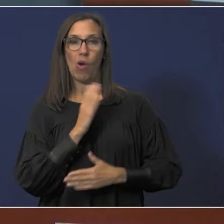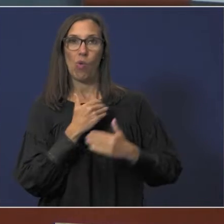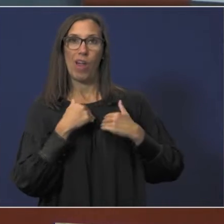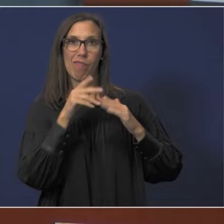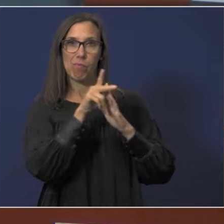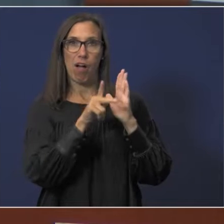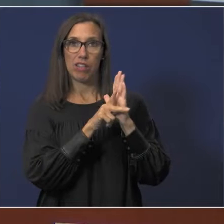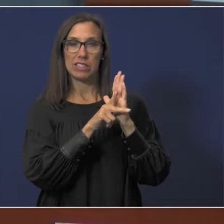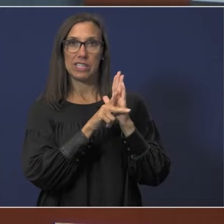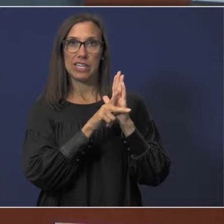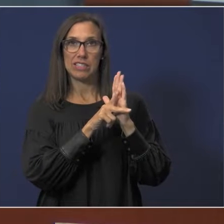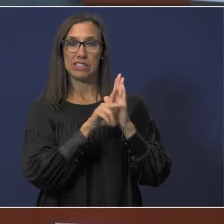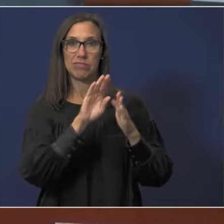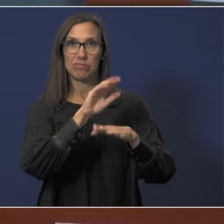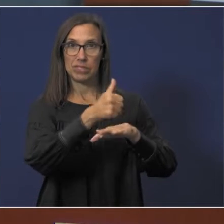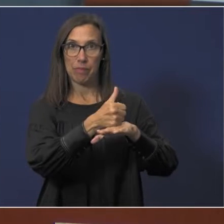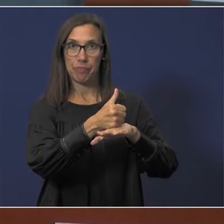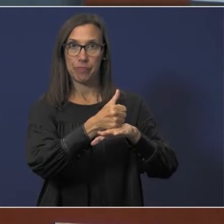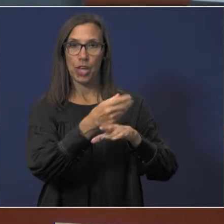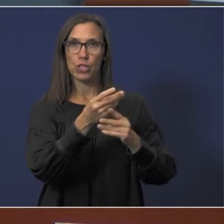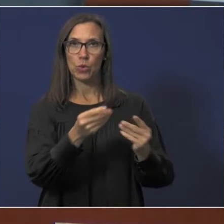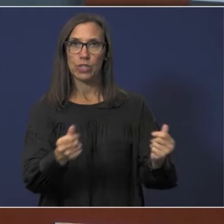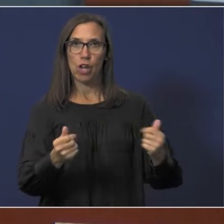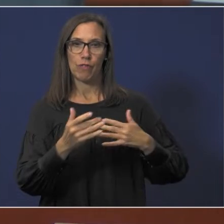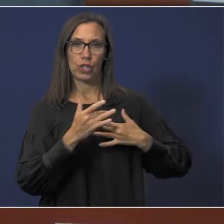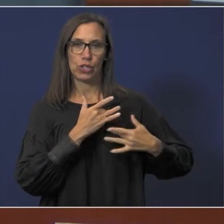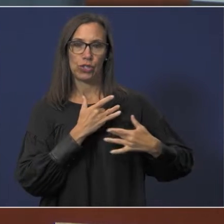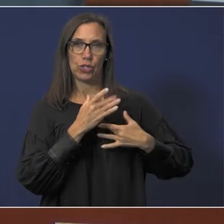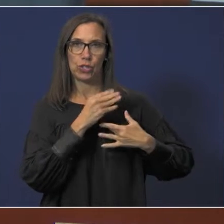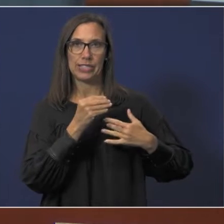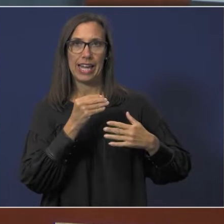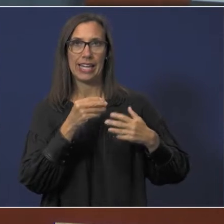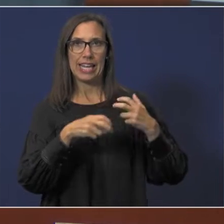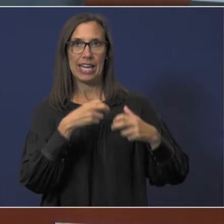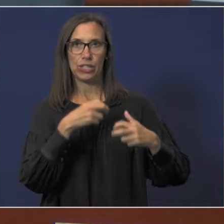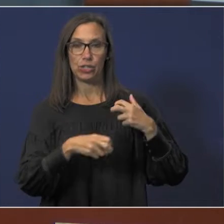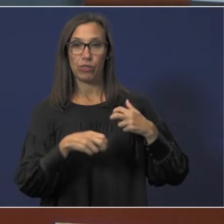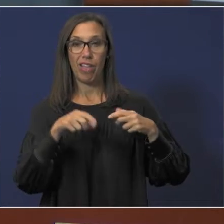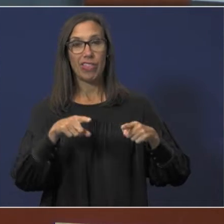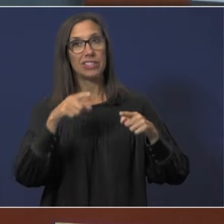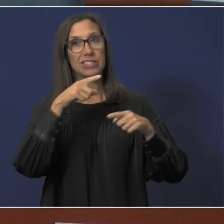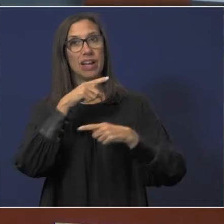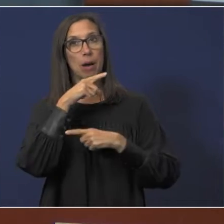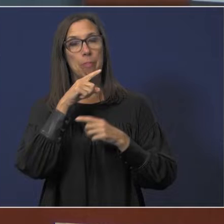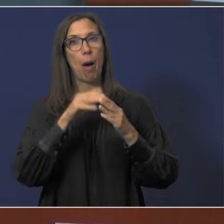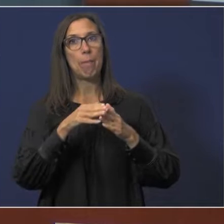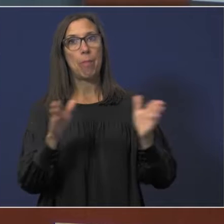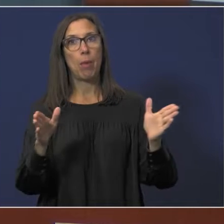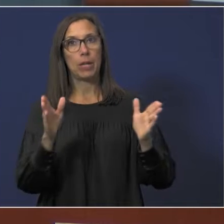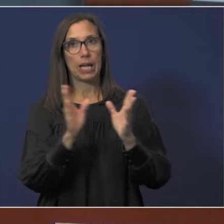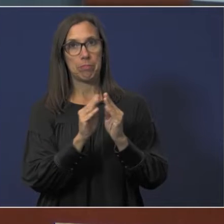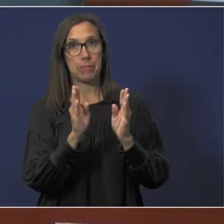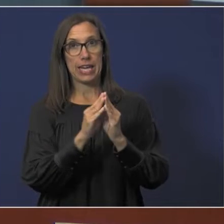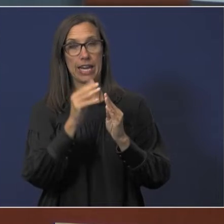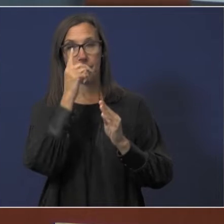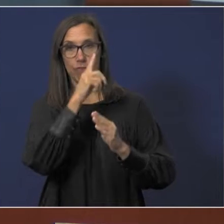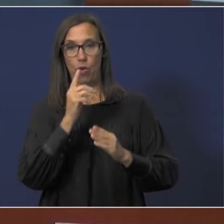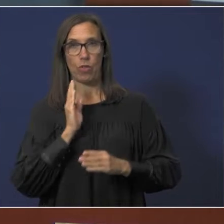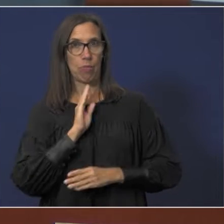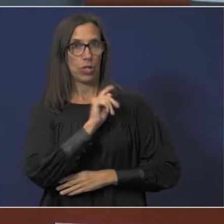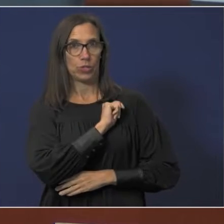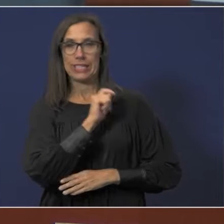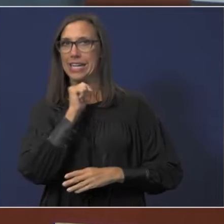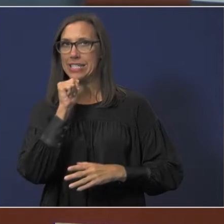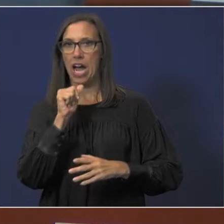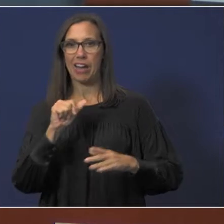and procedures in place to resolve concerns and issues. This is a public meeting of the Board of Trustees, not a meeting